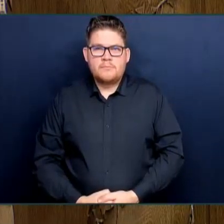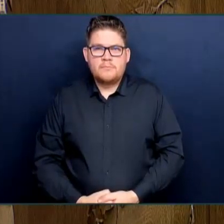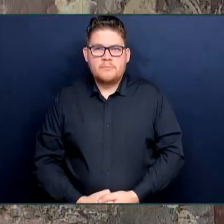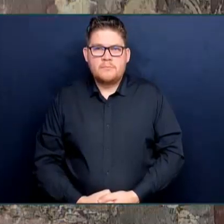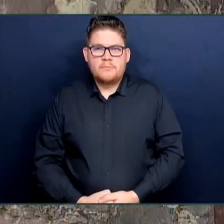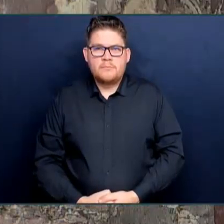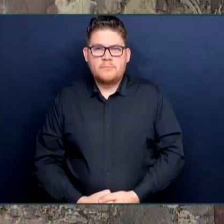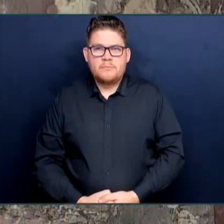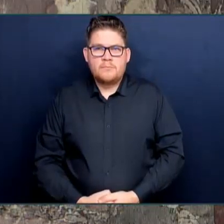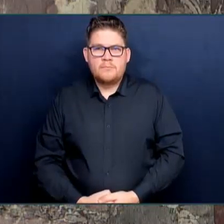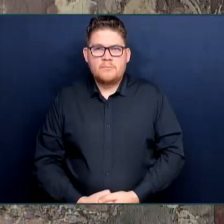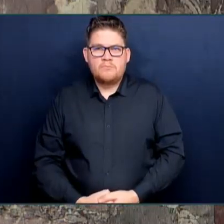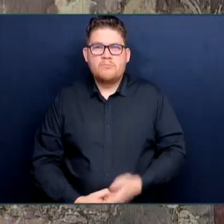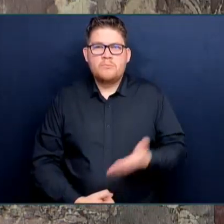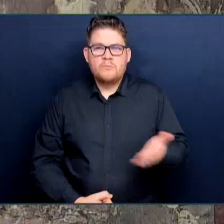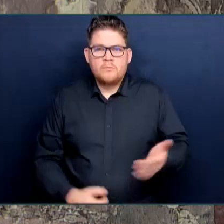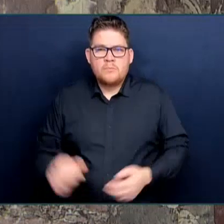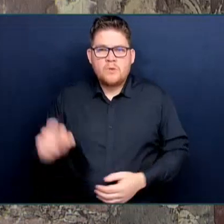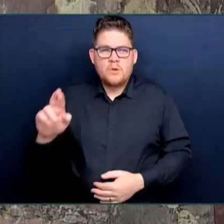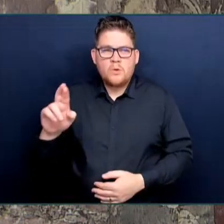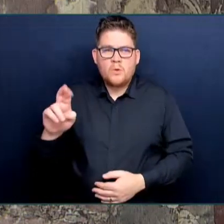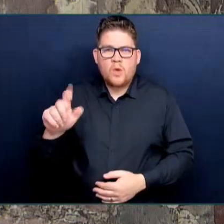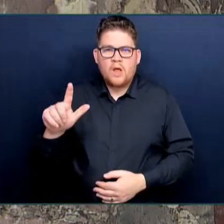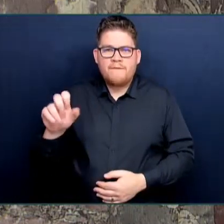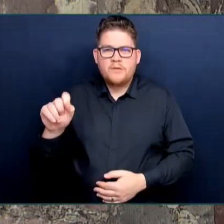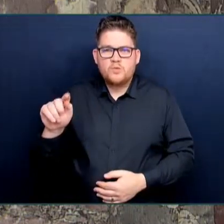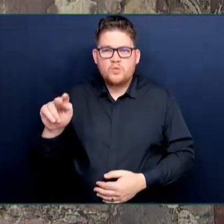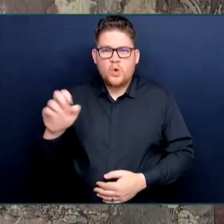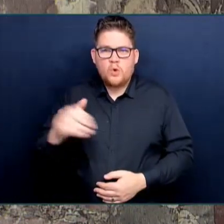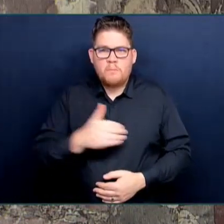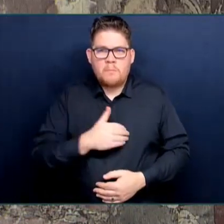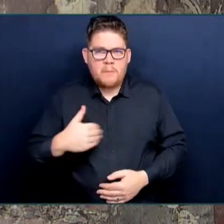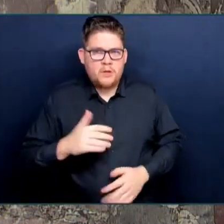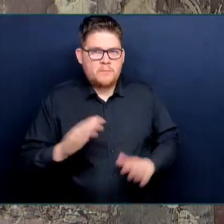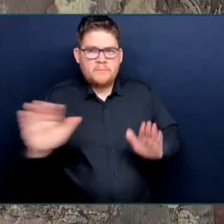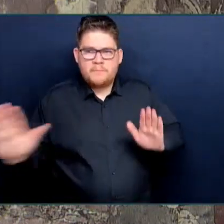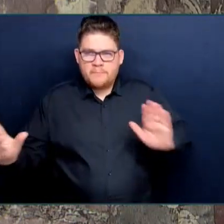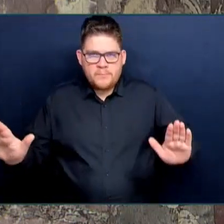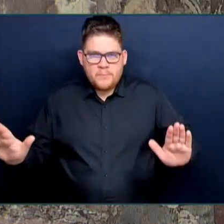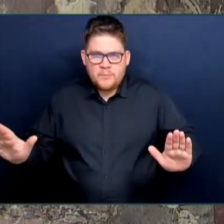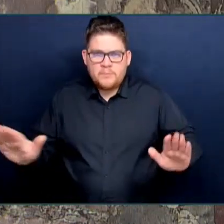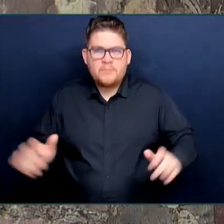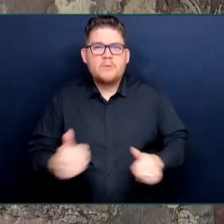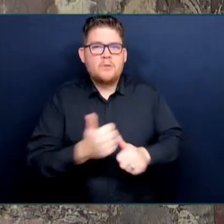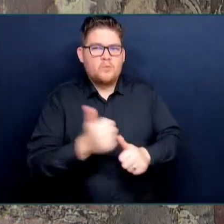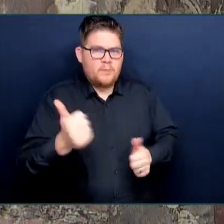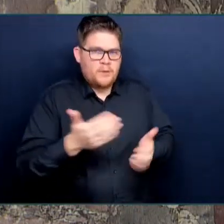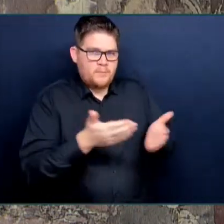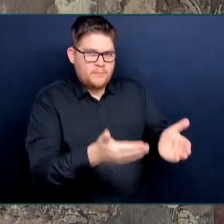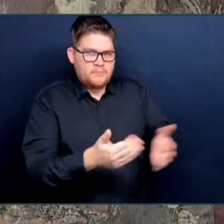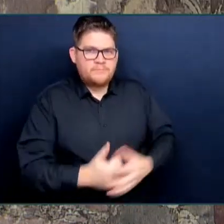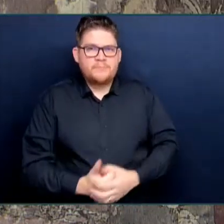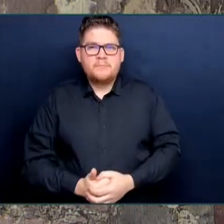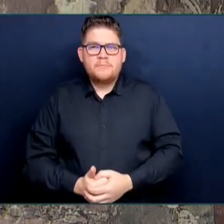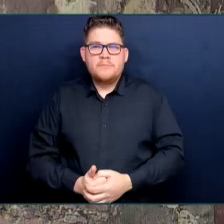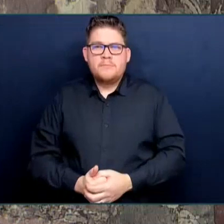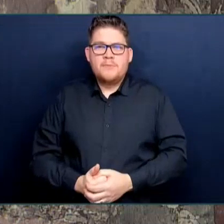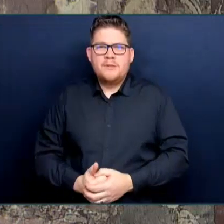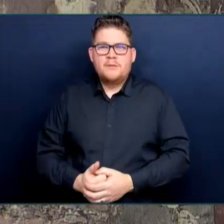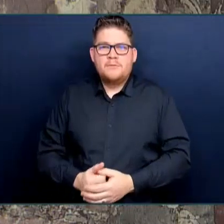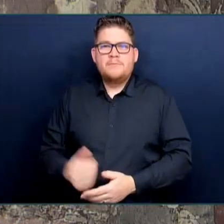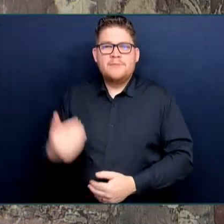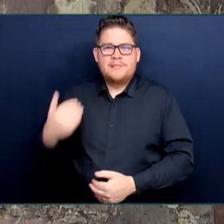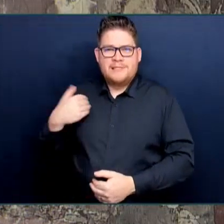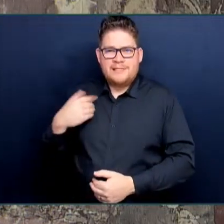I just crossed the 100-day threshold as Premier of this province, and it's been a great honour. Every single day, I see it as a privilege and opportunity to deliver for